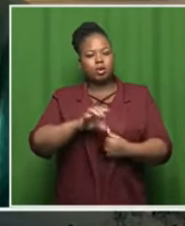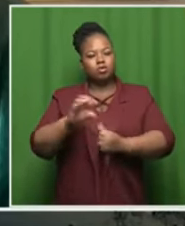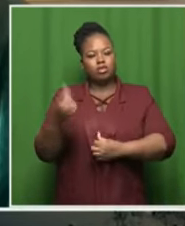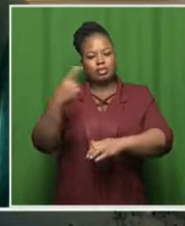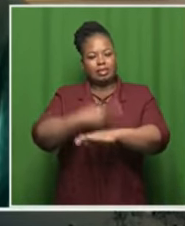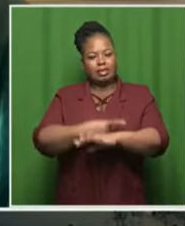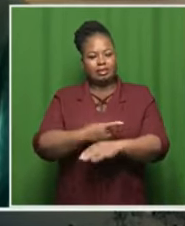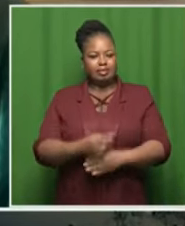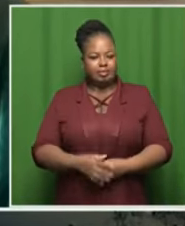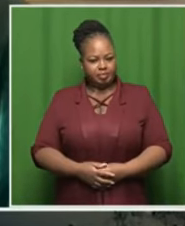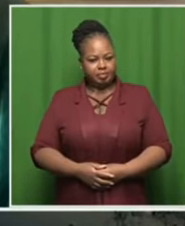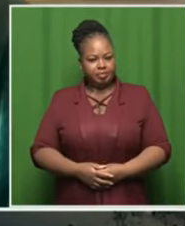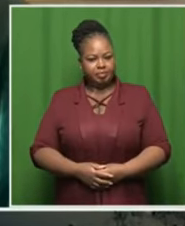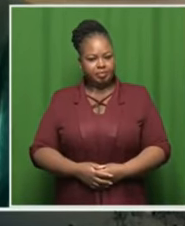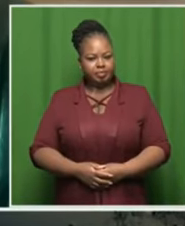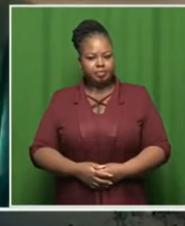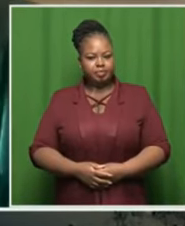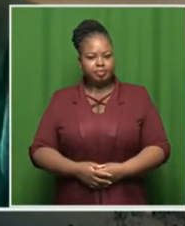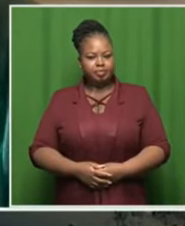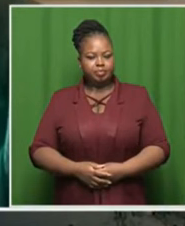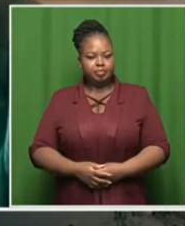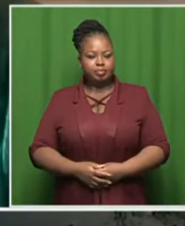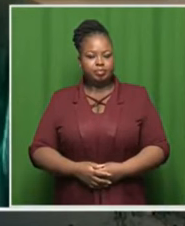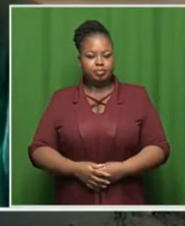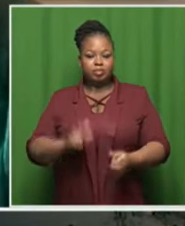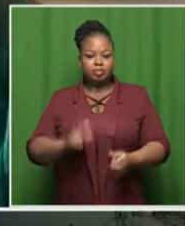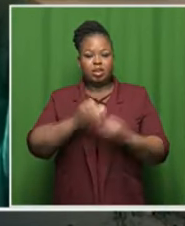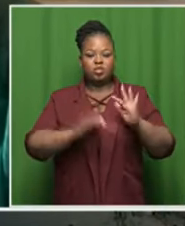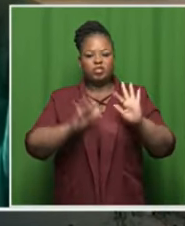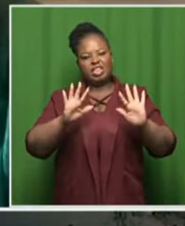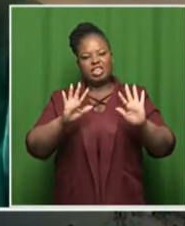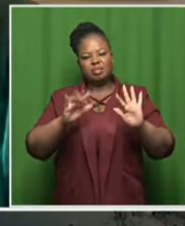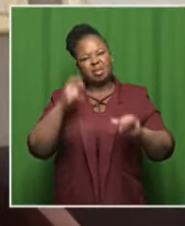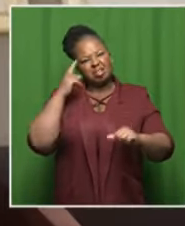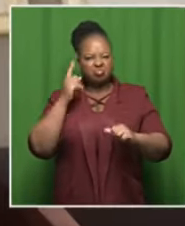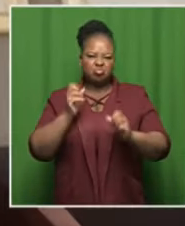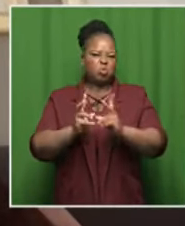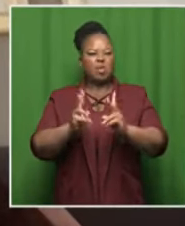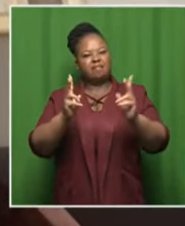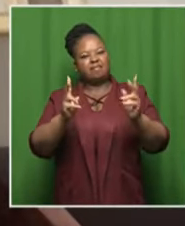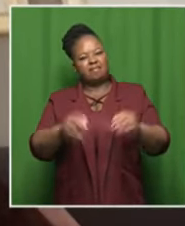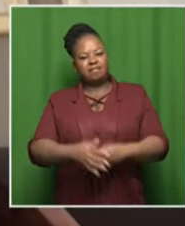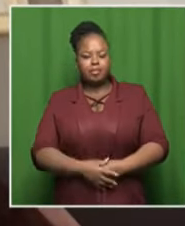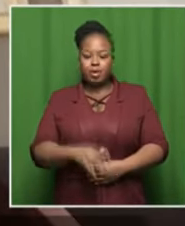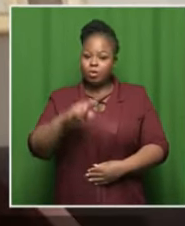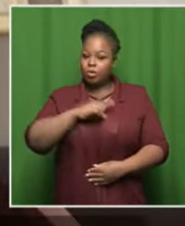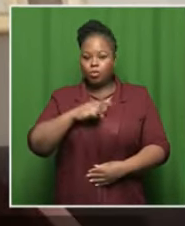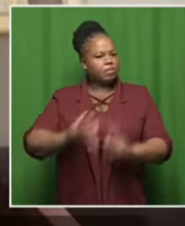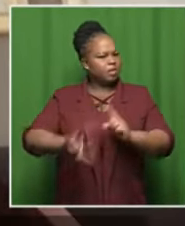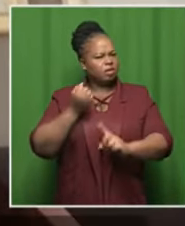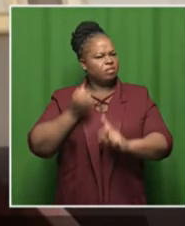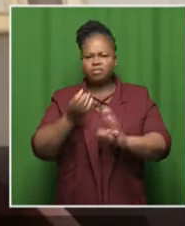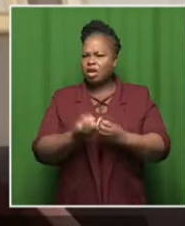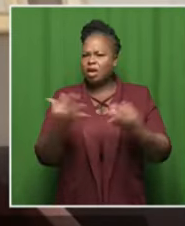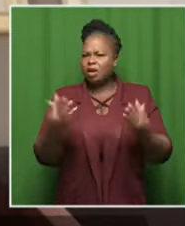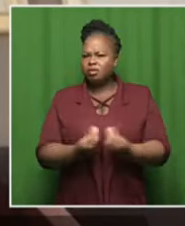plus days in office out of 10 i'll give myself 12 you know i'm even like i've achieved so